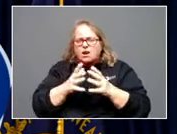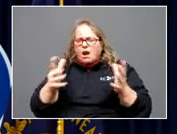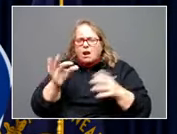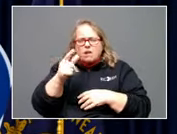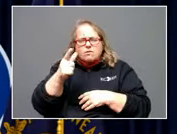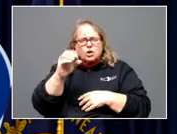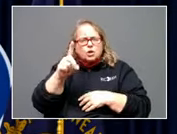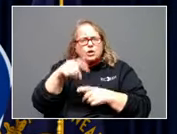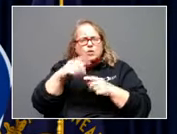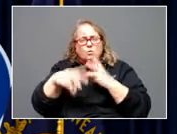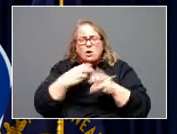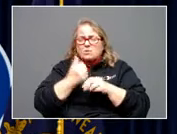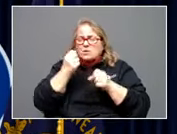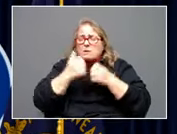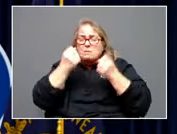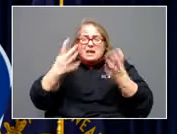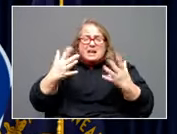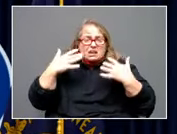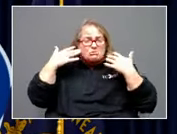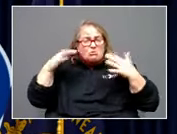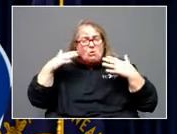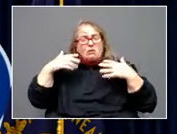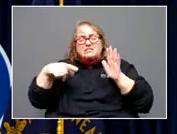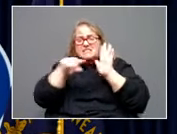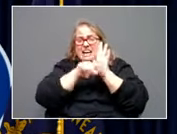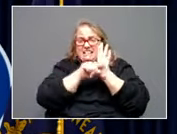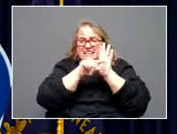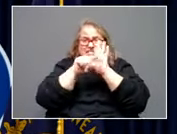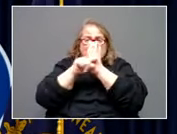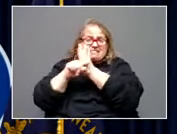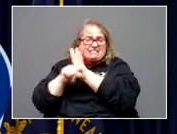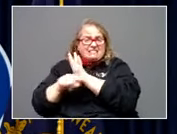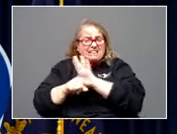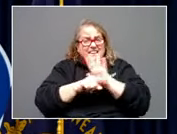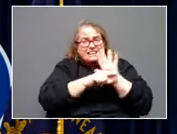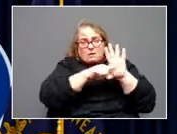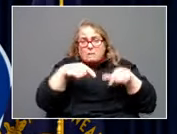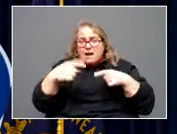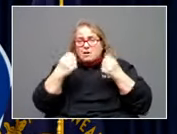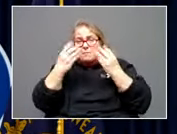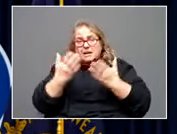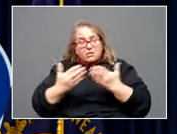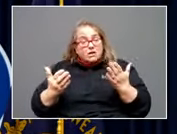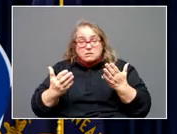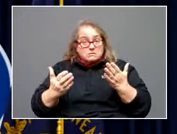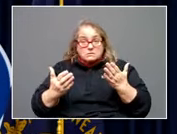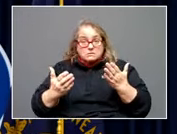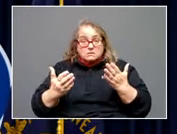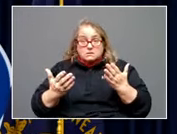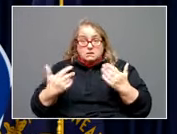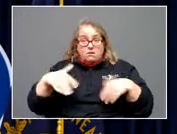noise that's been out there the last couple of years about anything and everything, you want to talk about something that restores your faith in